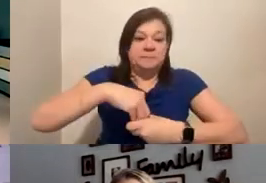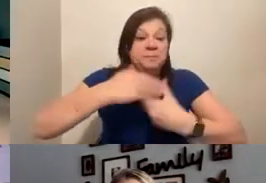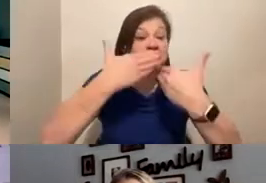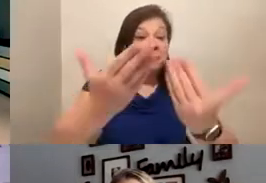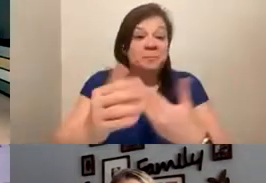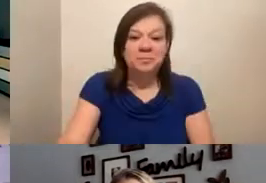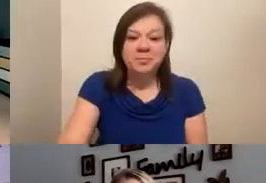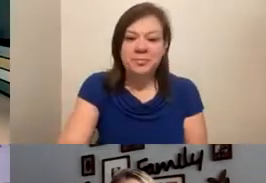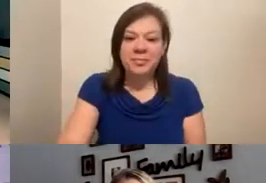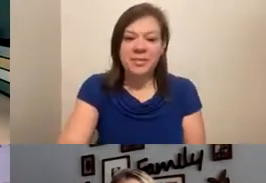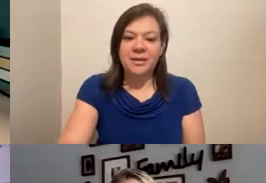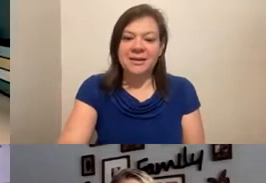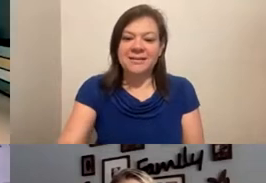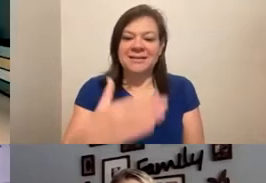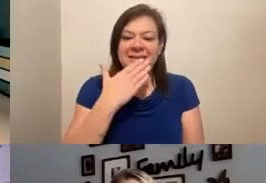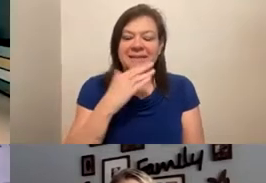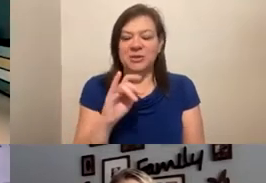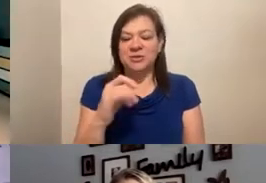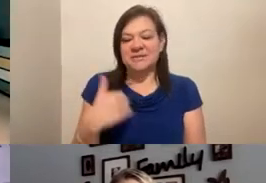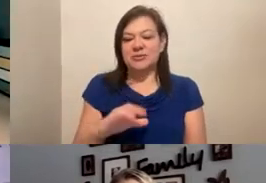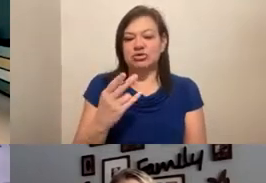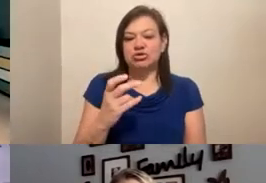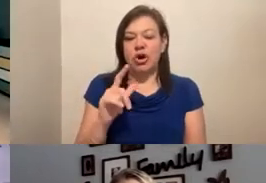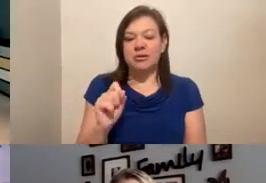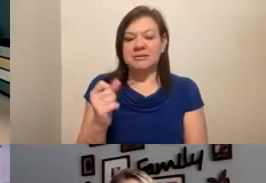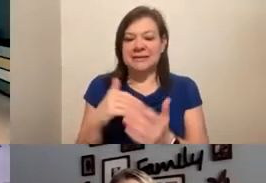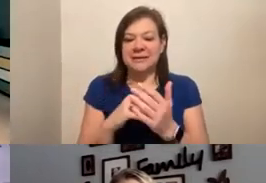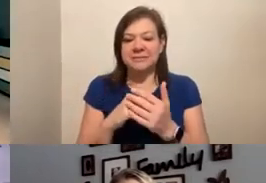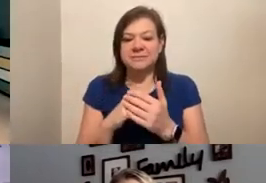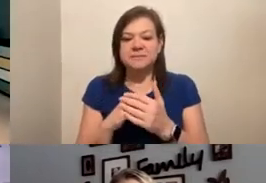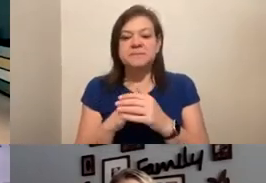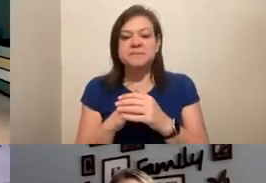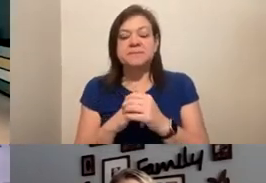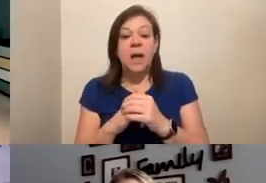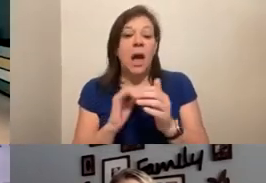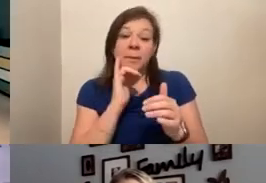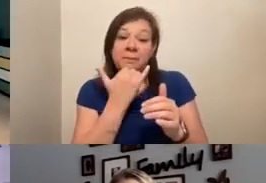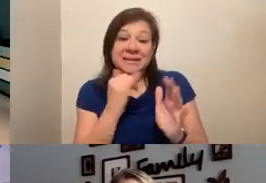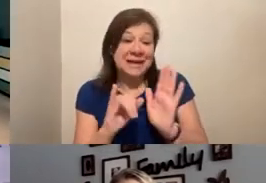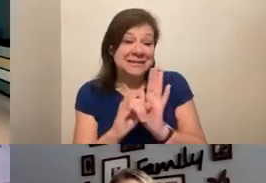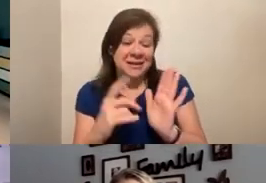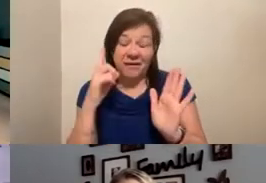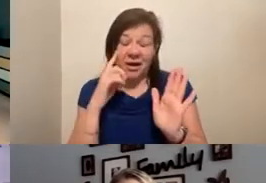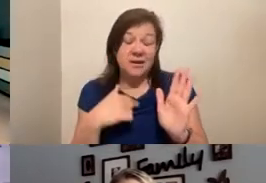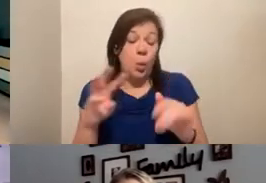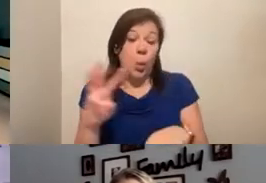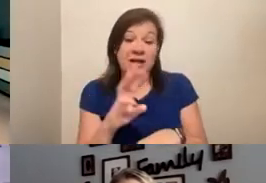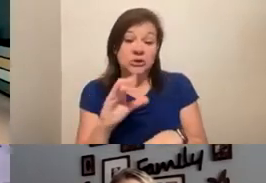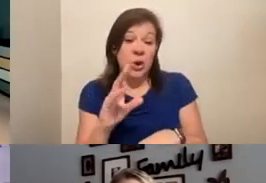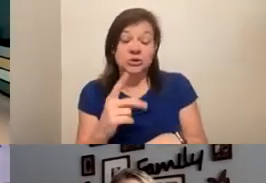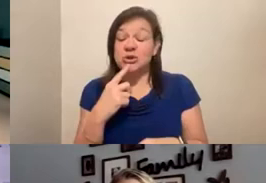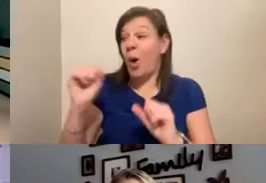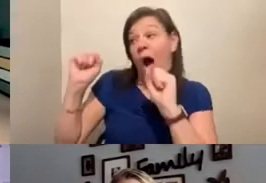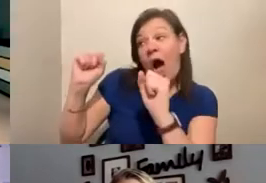Thank you, Tina. And this is Charles again. And I misidentified. I thought you were on the West Coast, so shout out to Illinois.